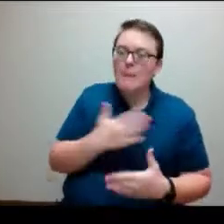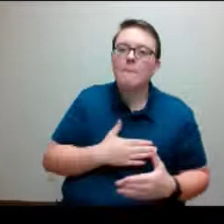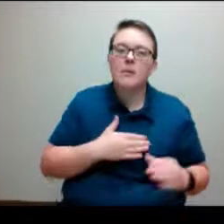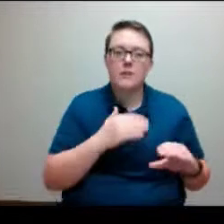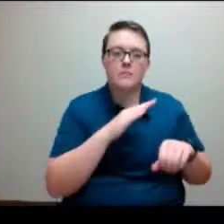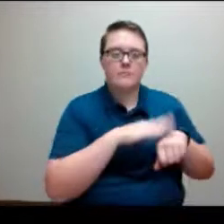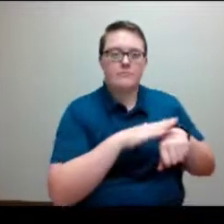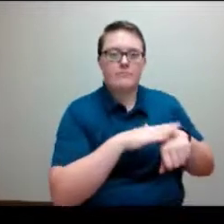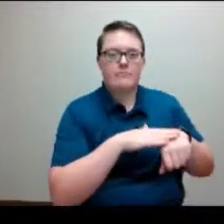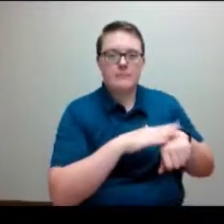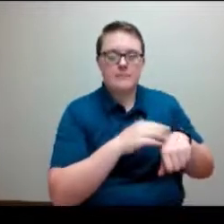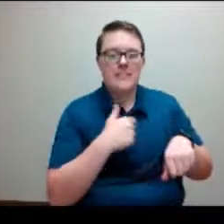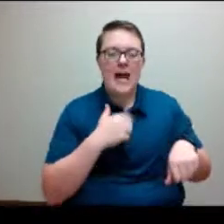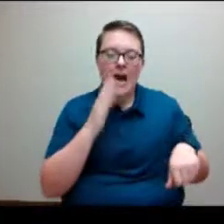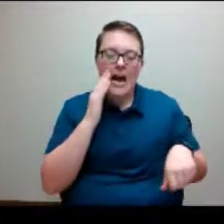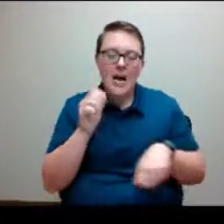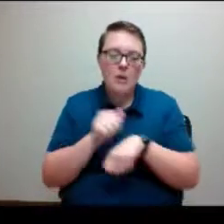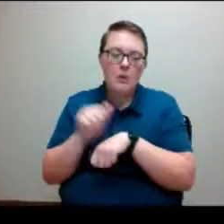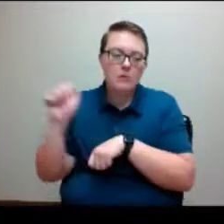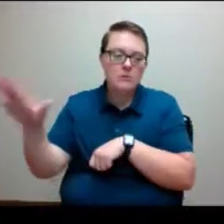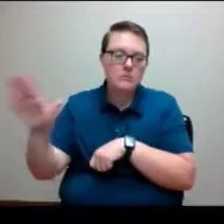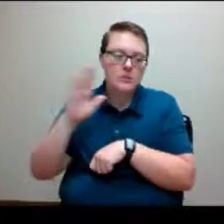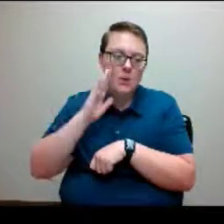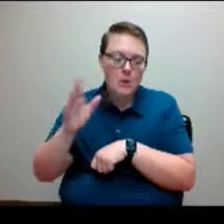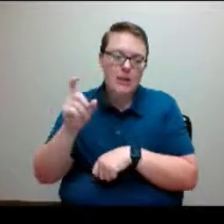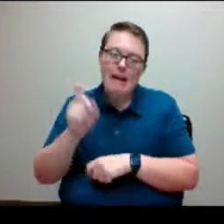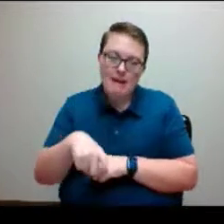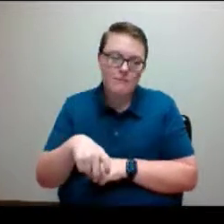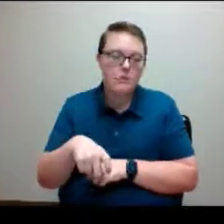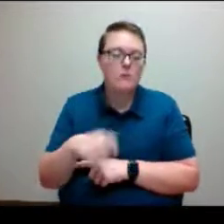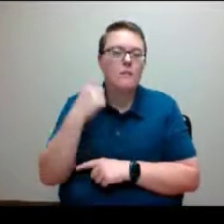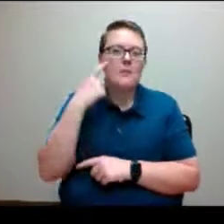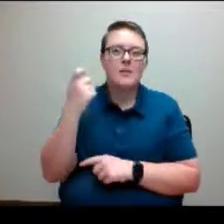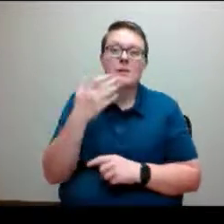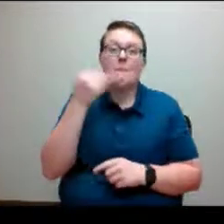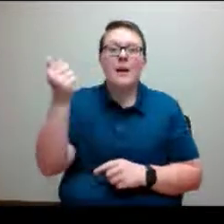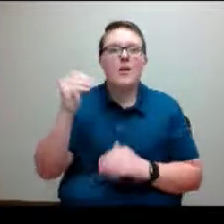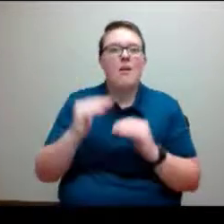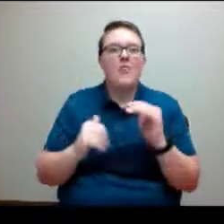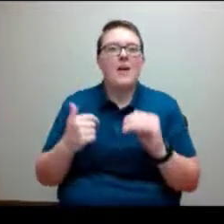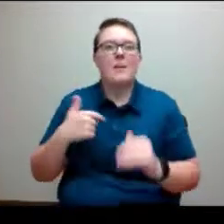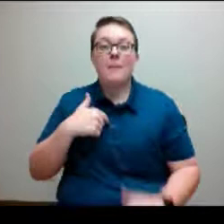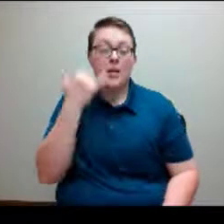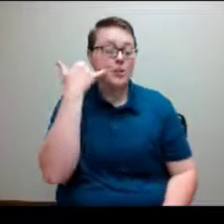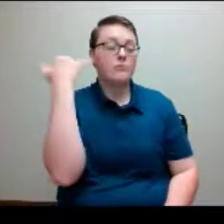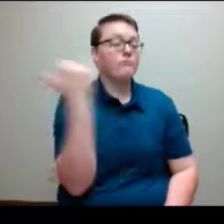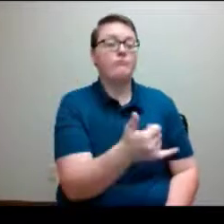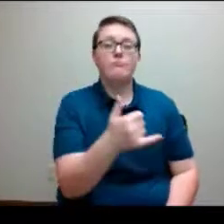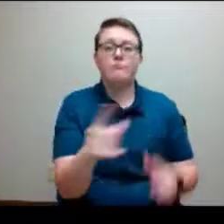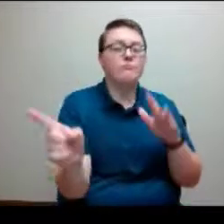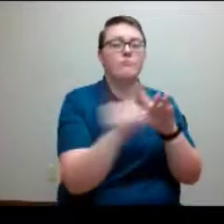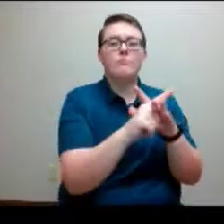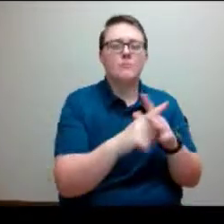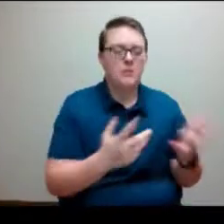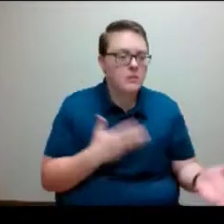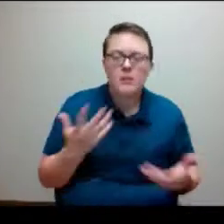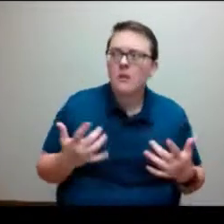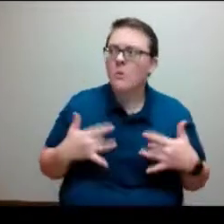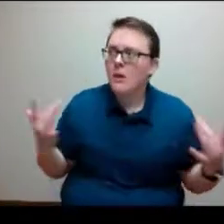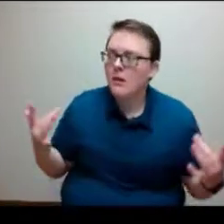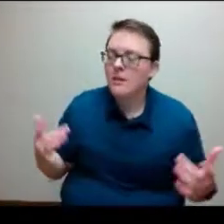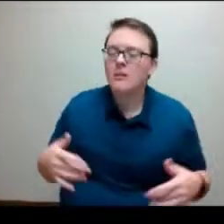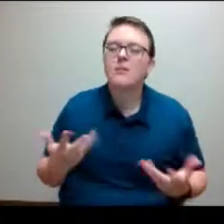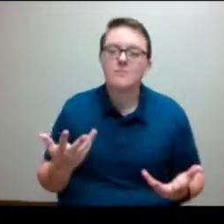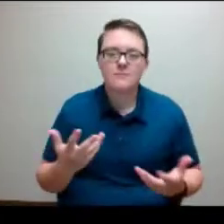handoff versus me giving them a cold call down the road. If that didn't answer your question, feel free to post another